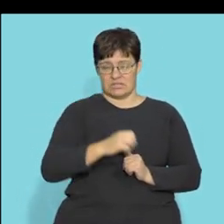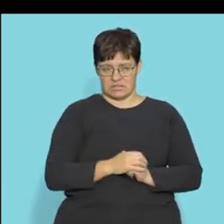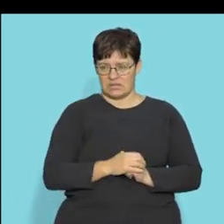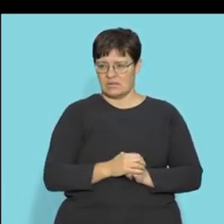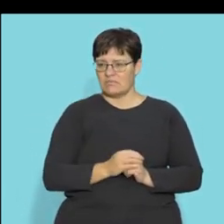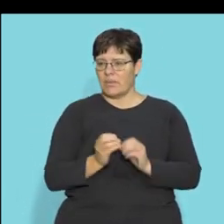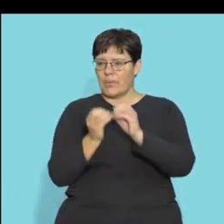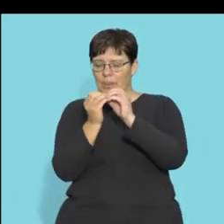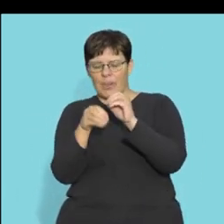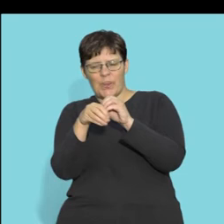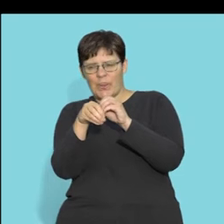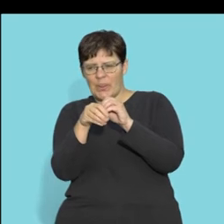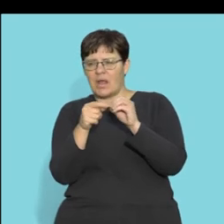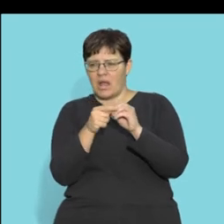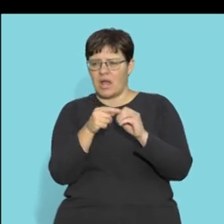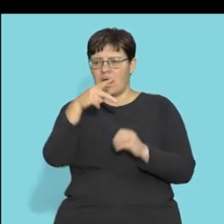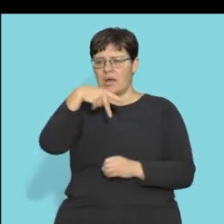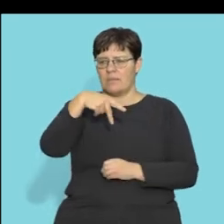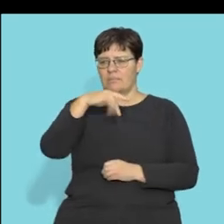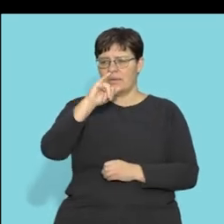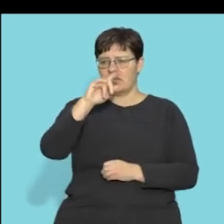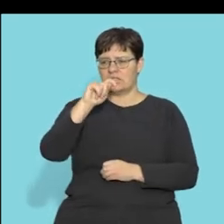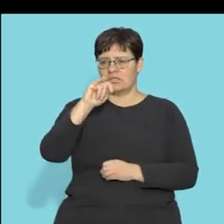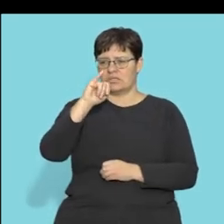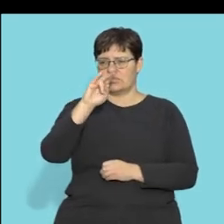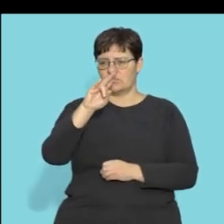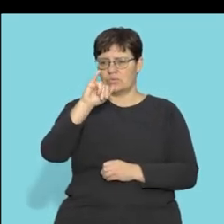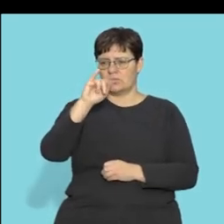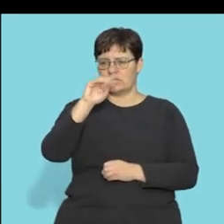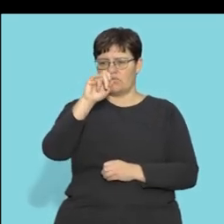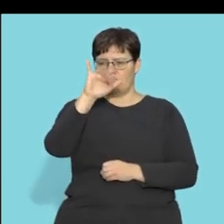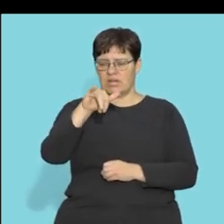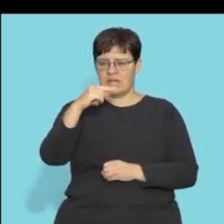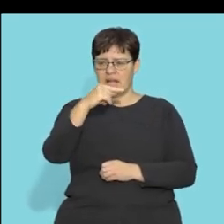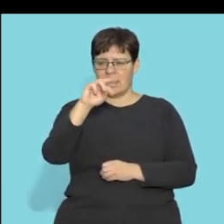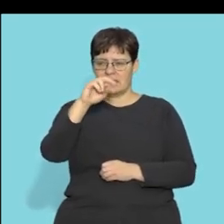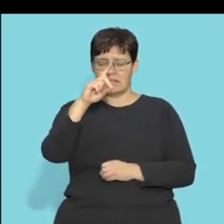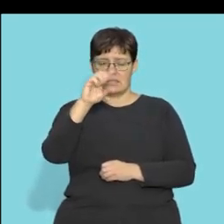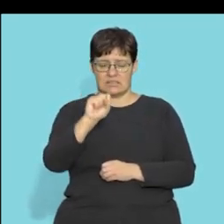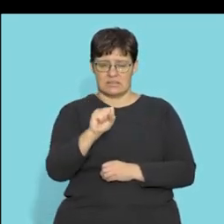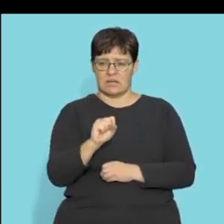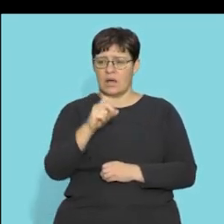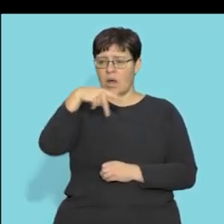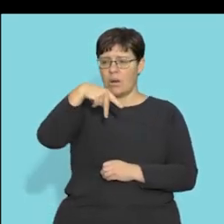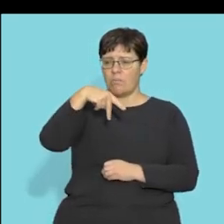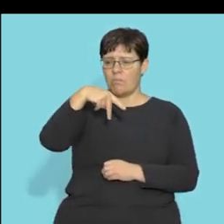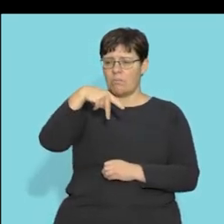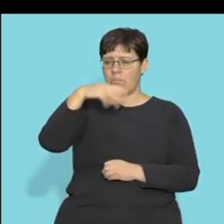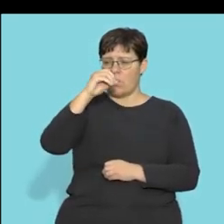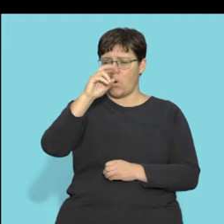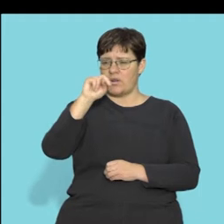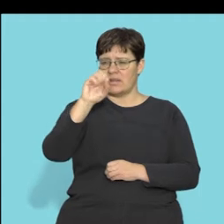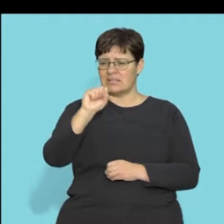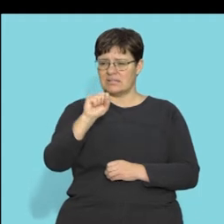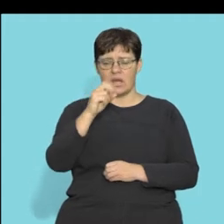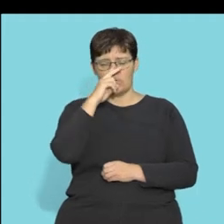there's your pituitary gland it's a little pea-sized gland hanging down there pons of roli yeah you do not need to know the pons of